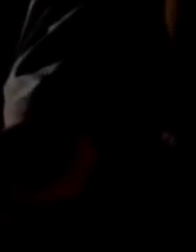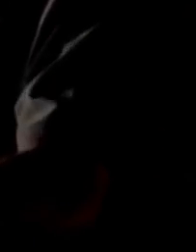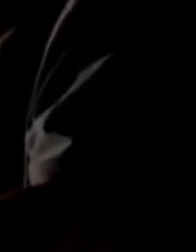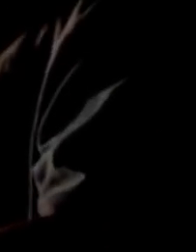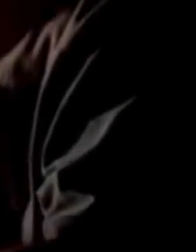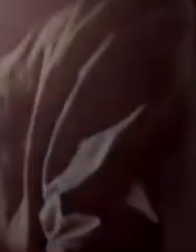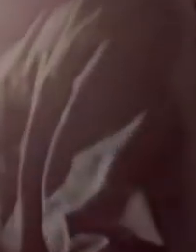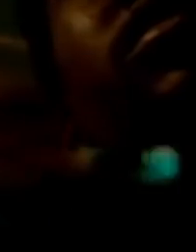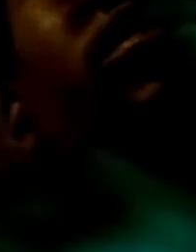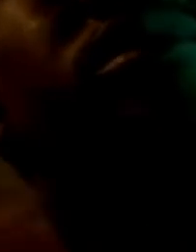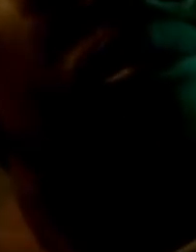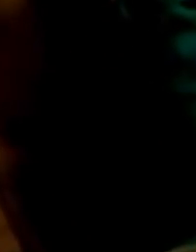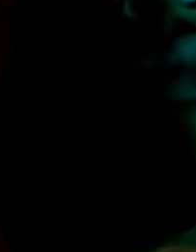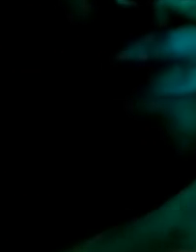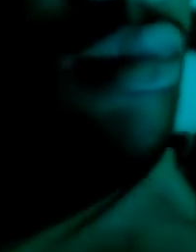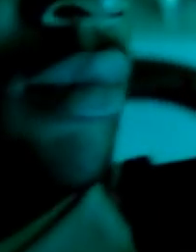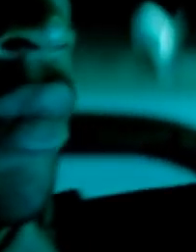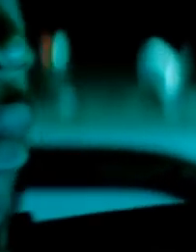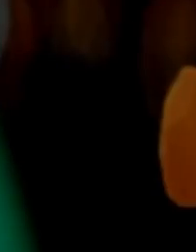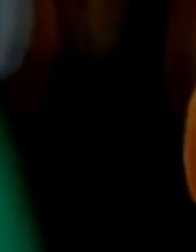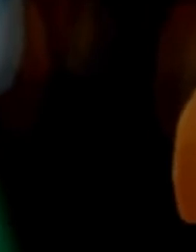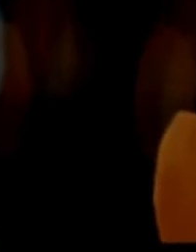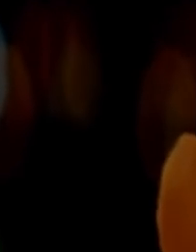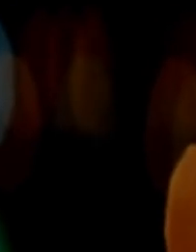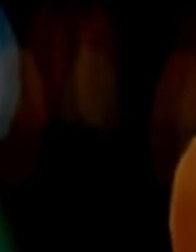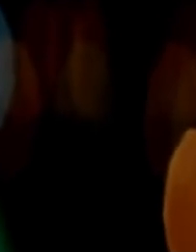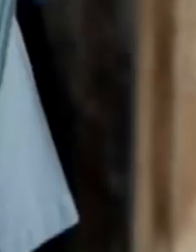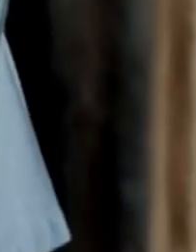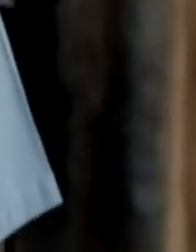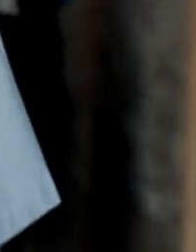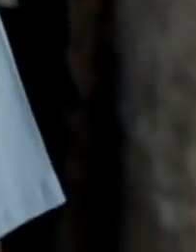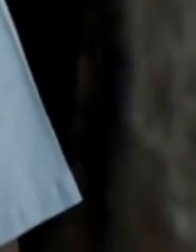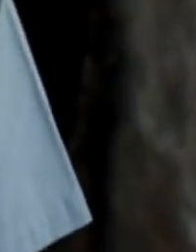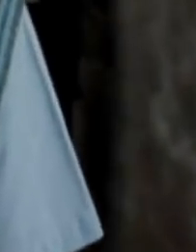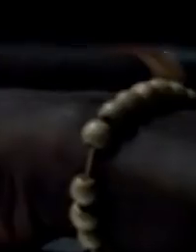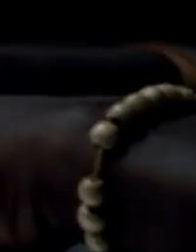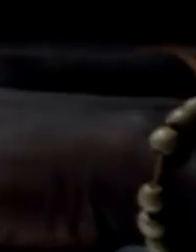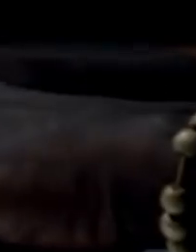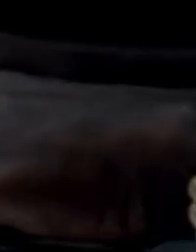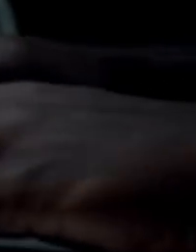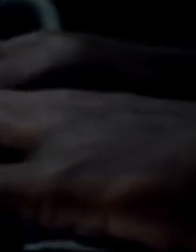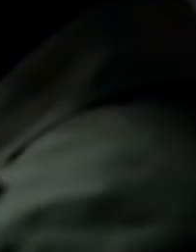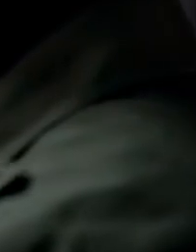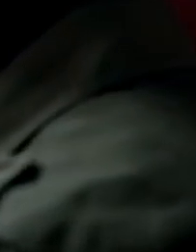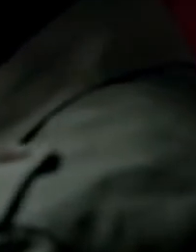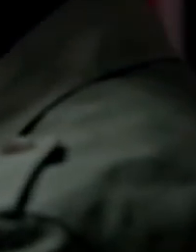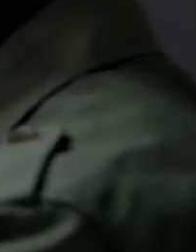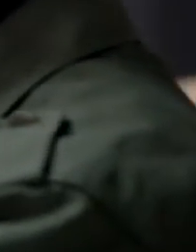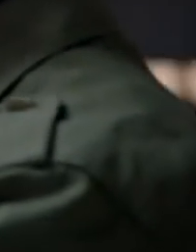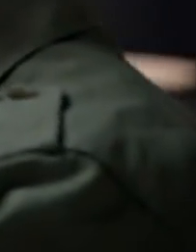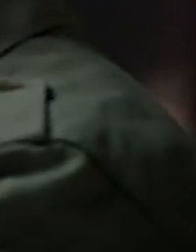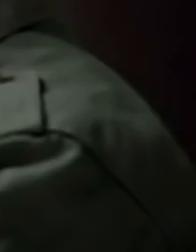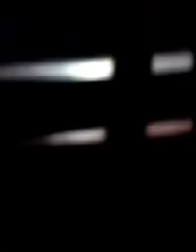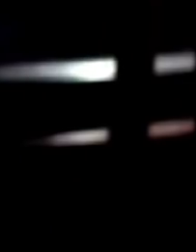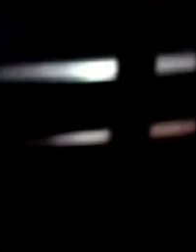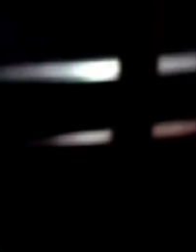culture. We do not just teach. We empower all people with education. We